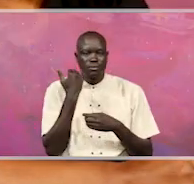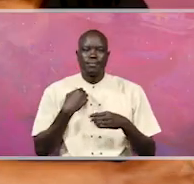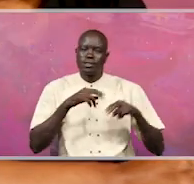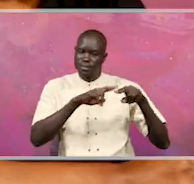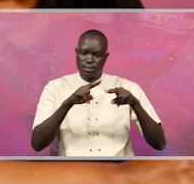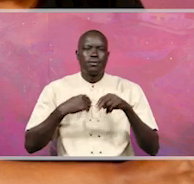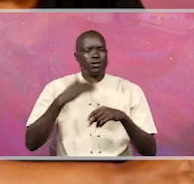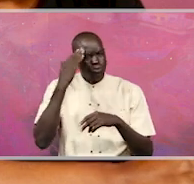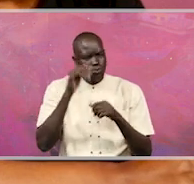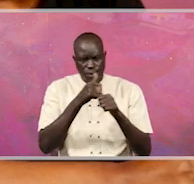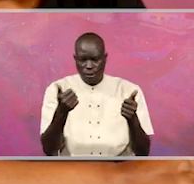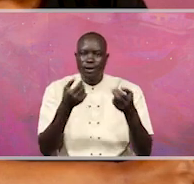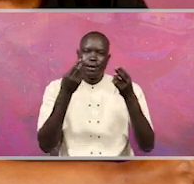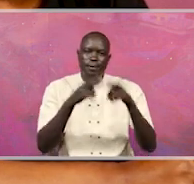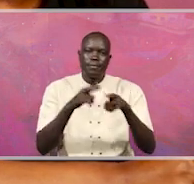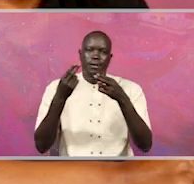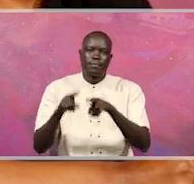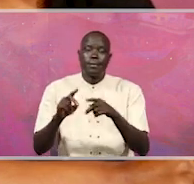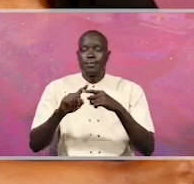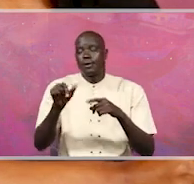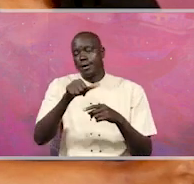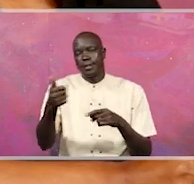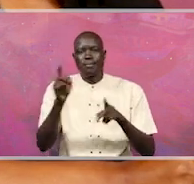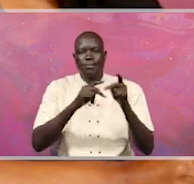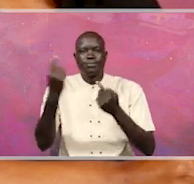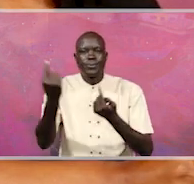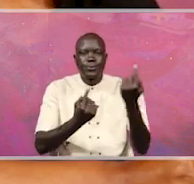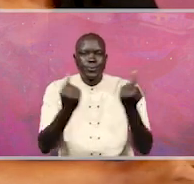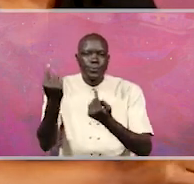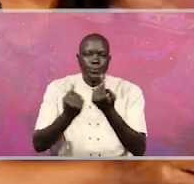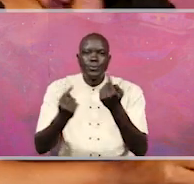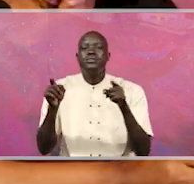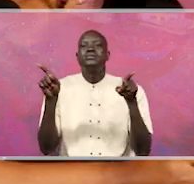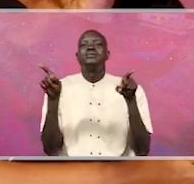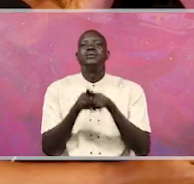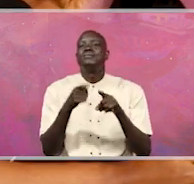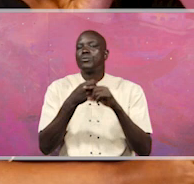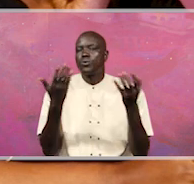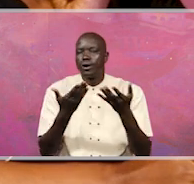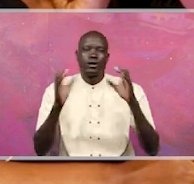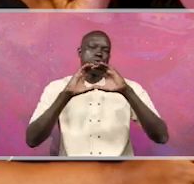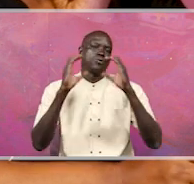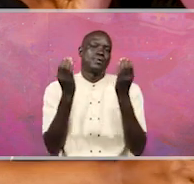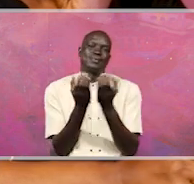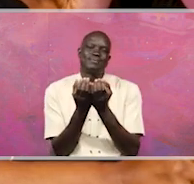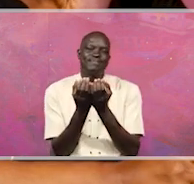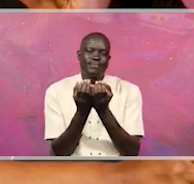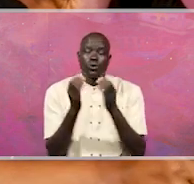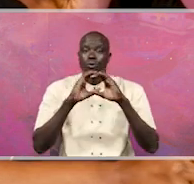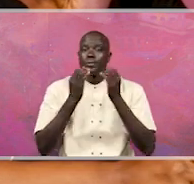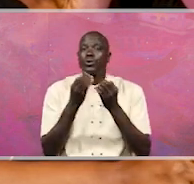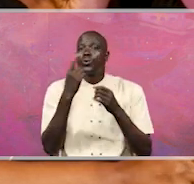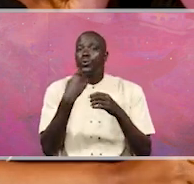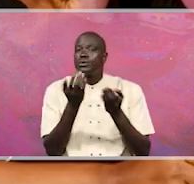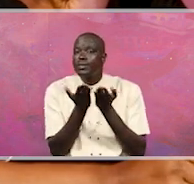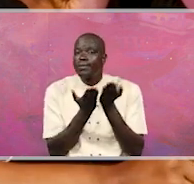know those incidents happen. But those people are coming from the same community that we serve. But also, we have not